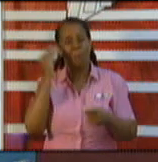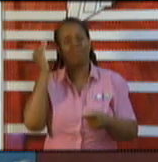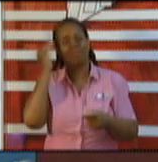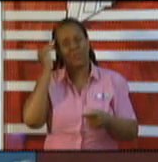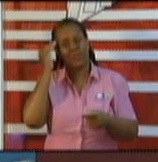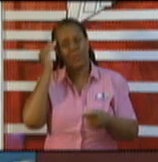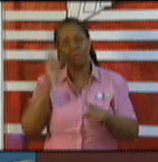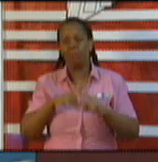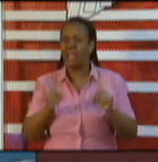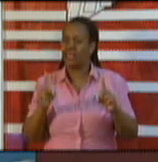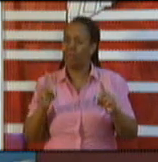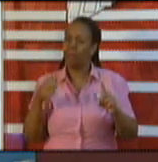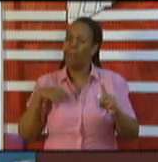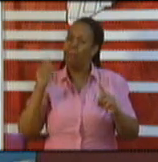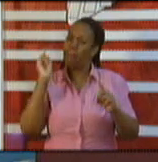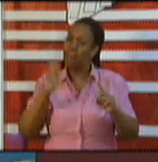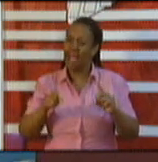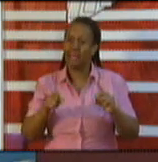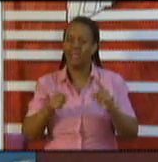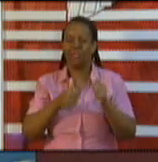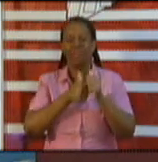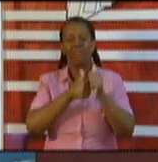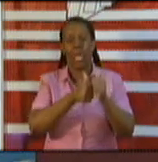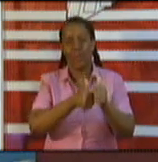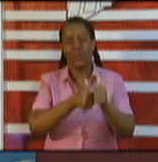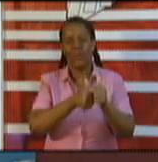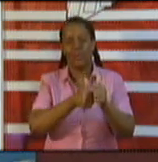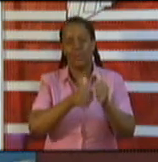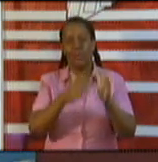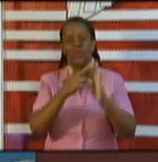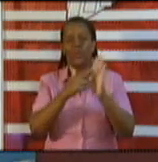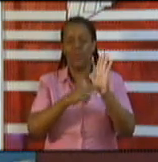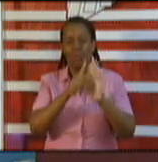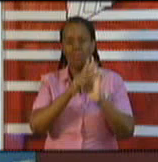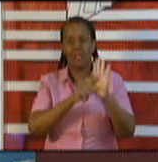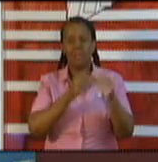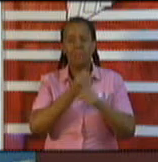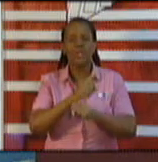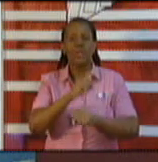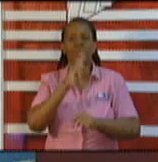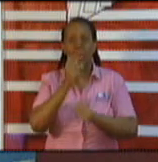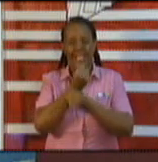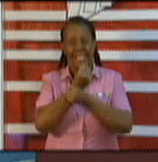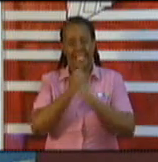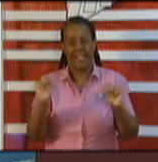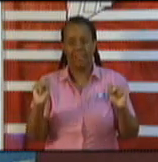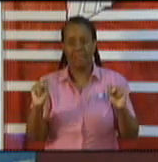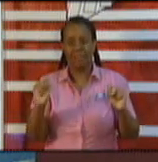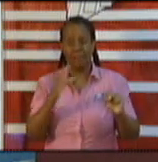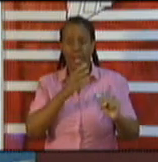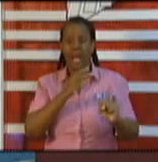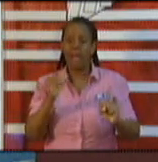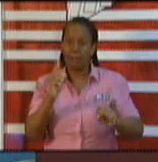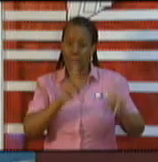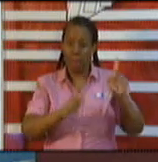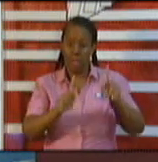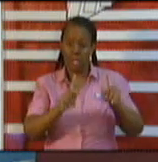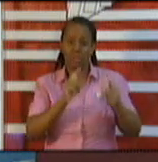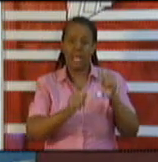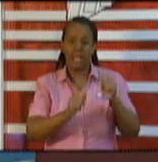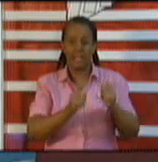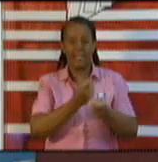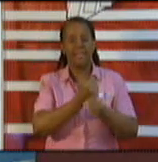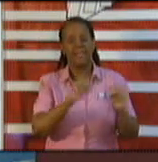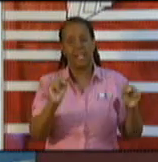steps are being taken to ensure the continued safety of these Nationals, their families, and the population at large. Minister Cox, that's my